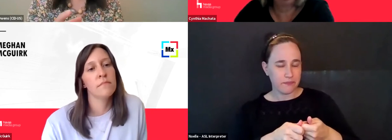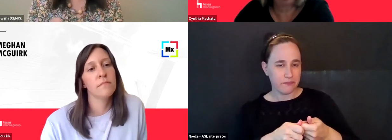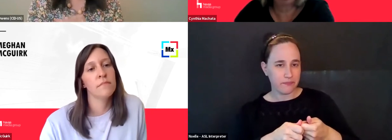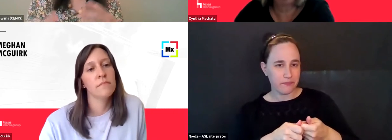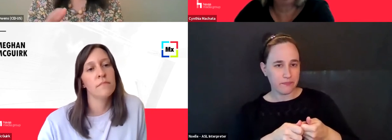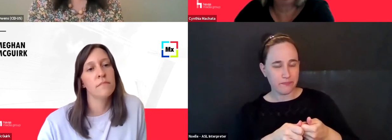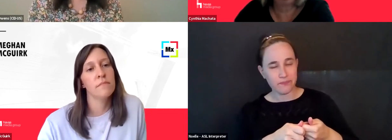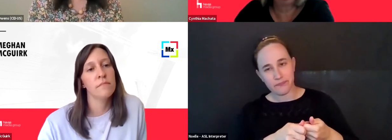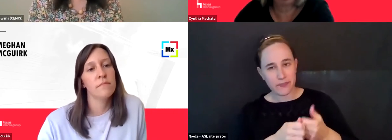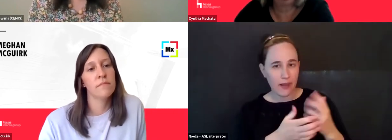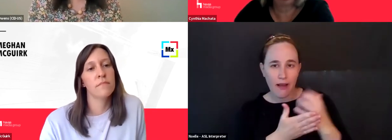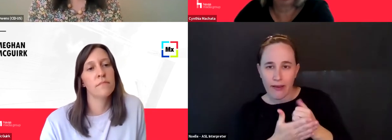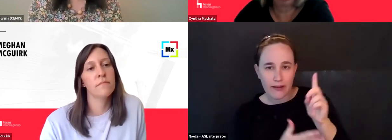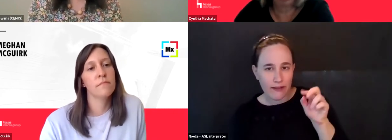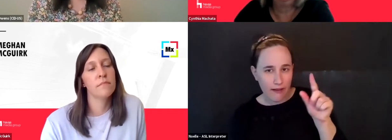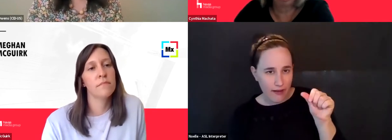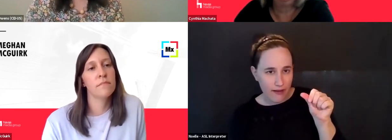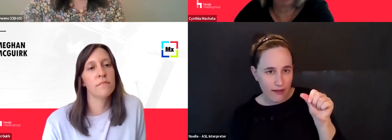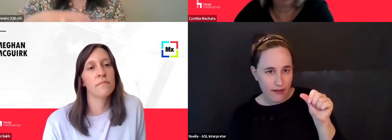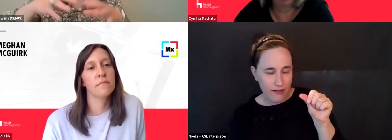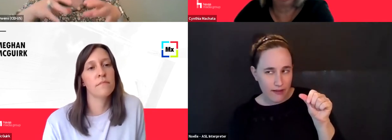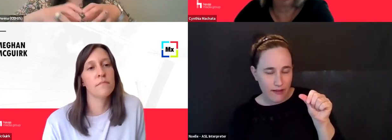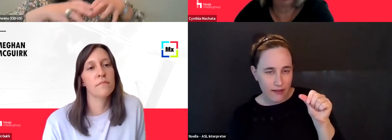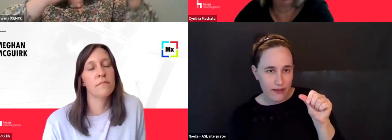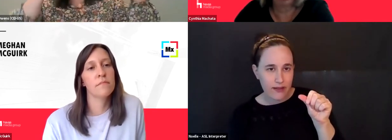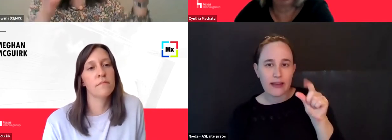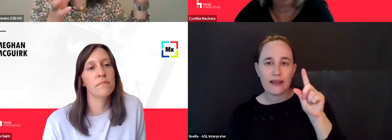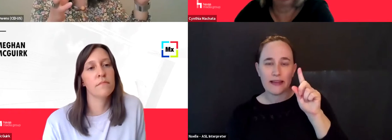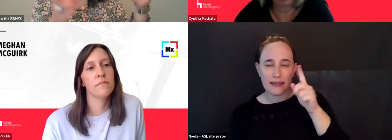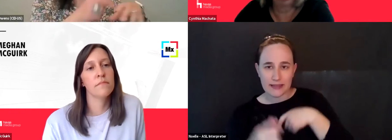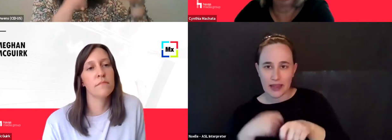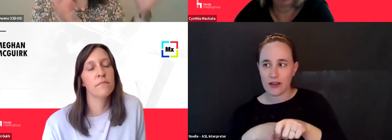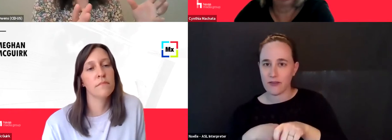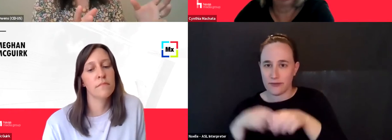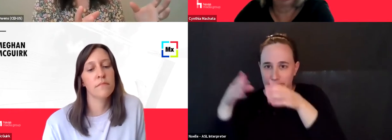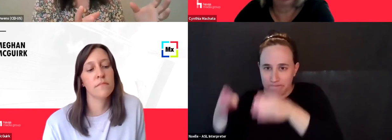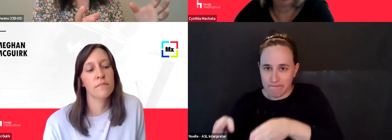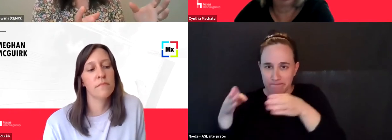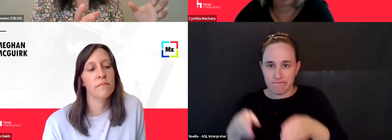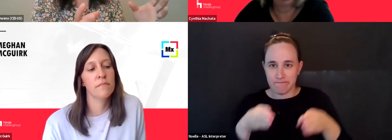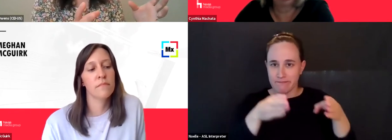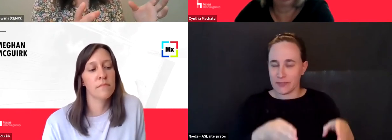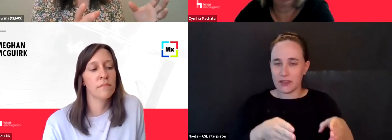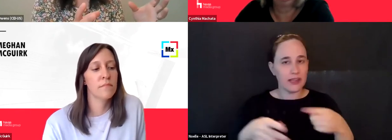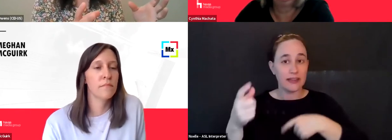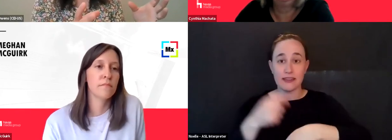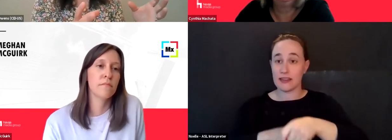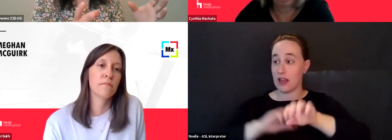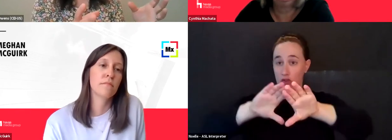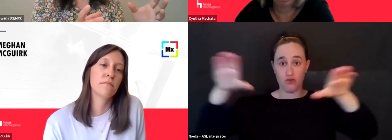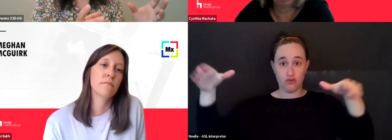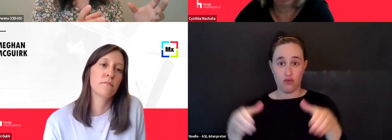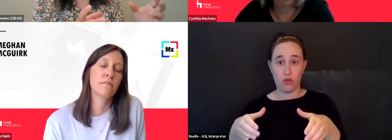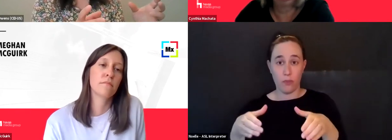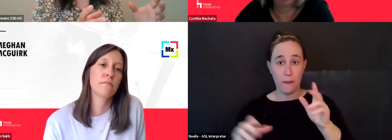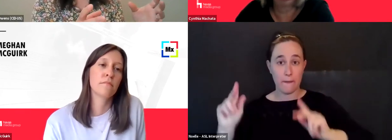you know, collecting all this data about you singularly, and instead moving to, I'm going to put you in a group of people and, uh,